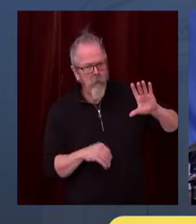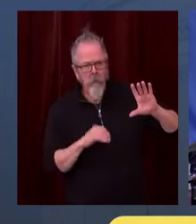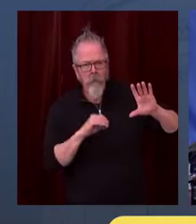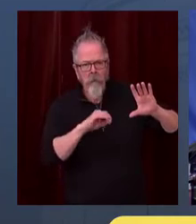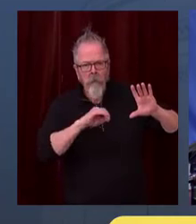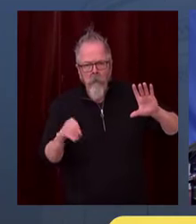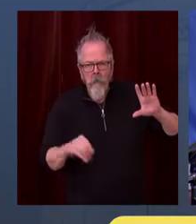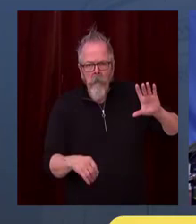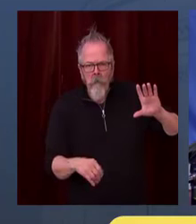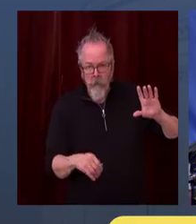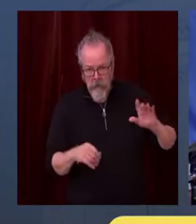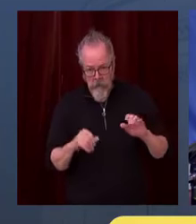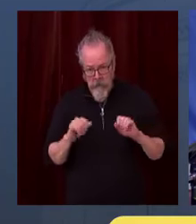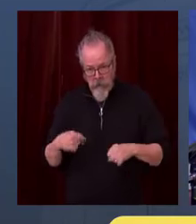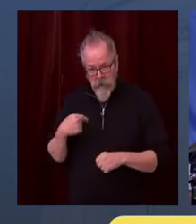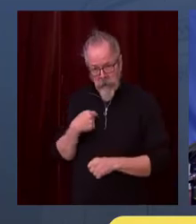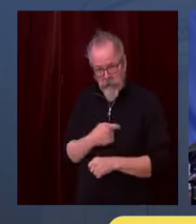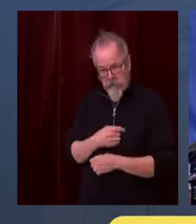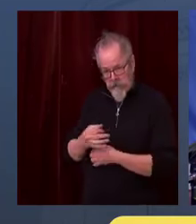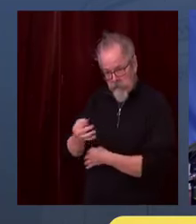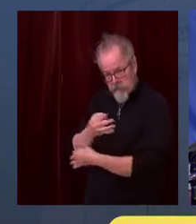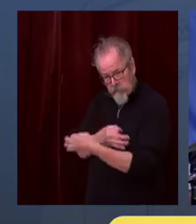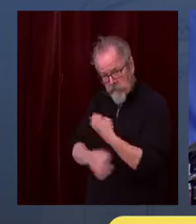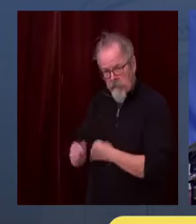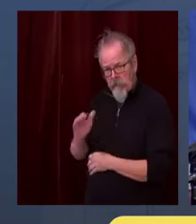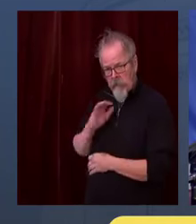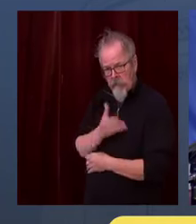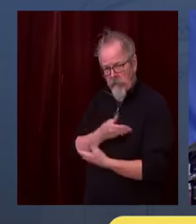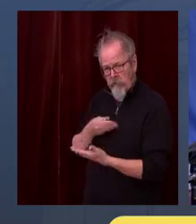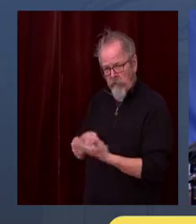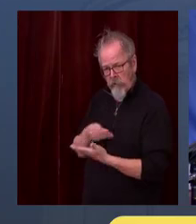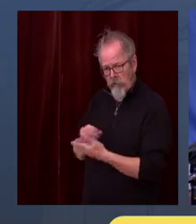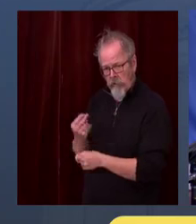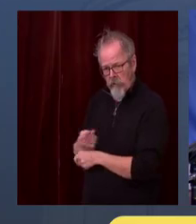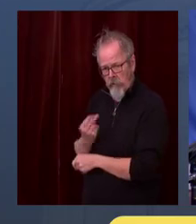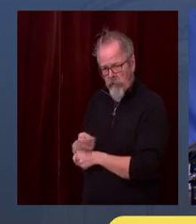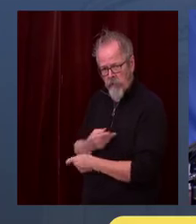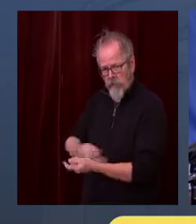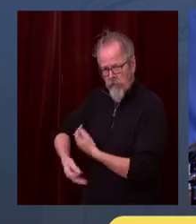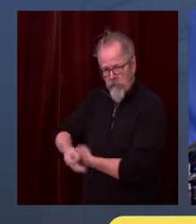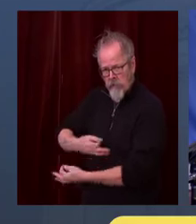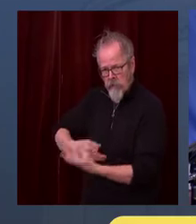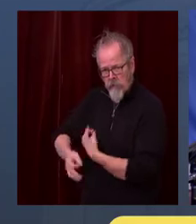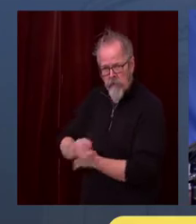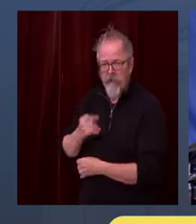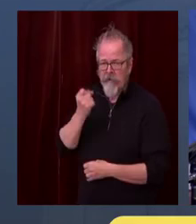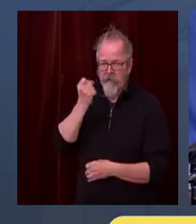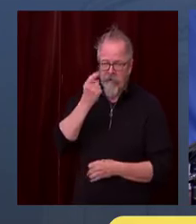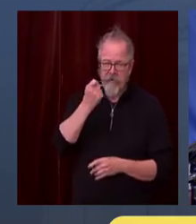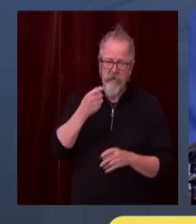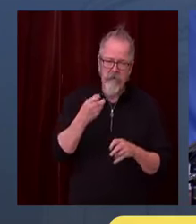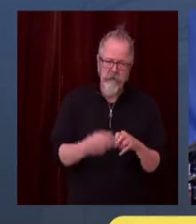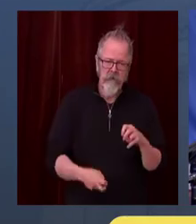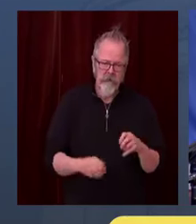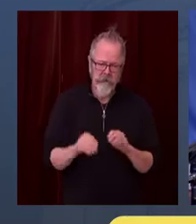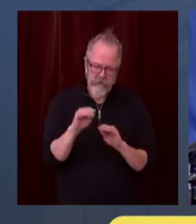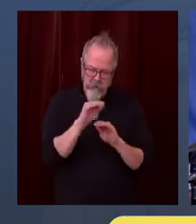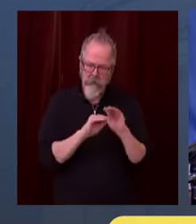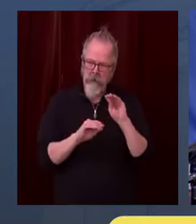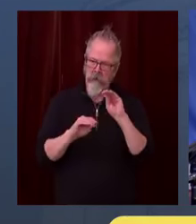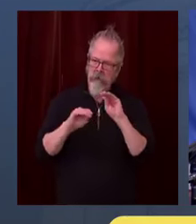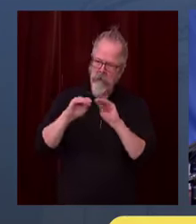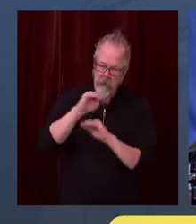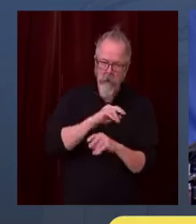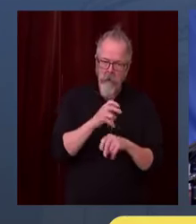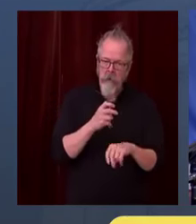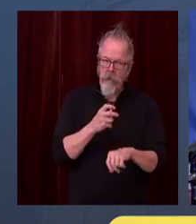thinking about things like that. But obviously, the most effective thing is to have Congress extend those benefits. They can do so. There is a